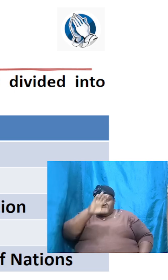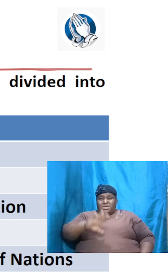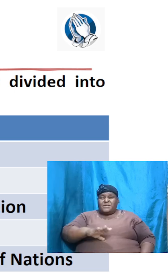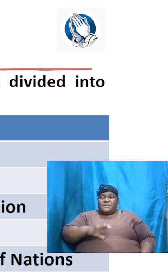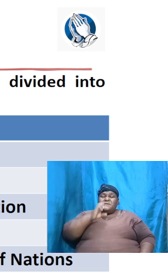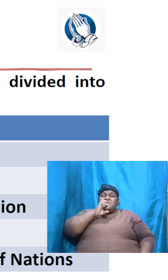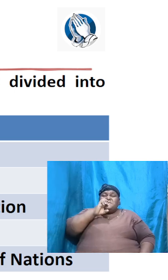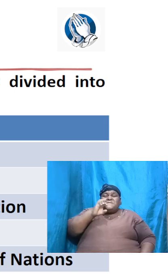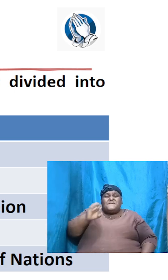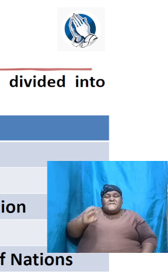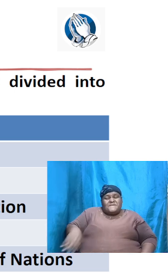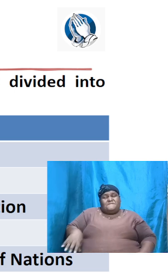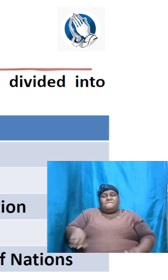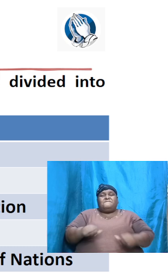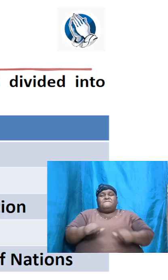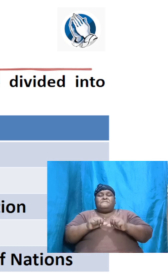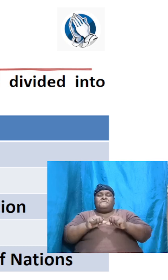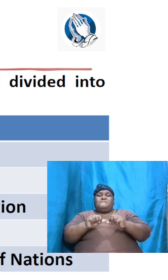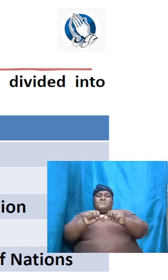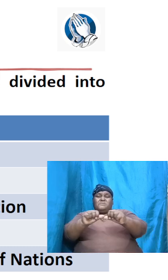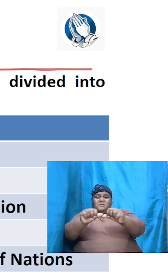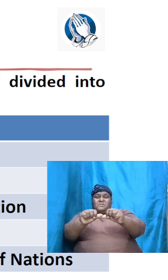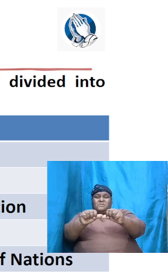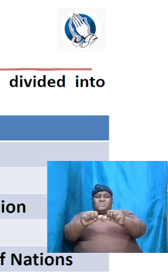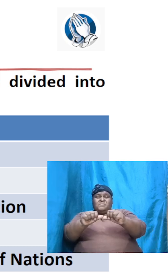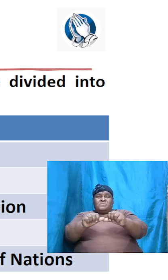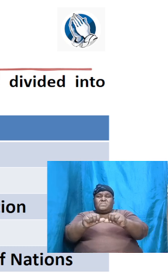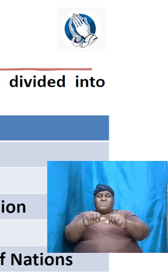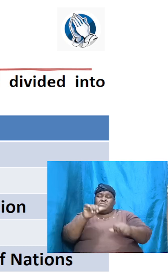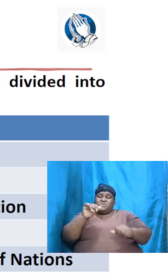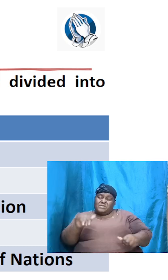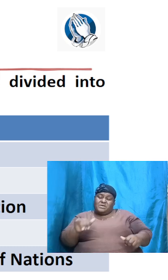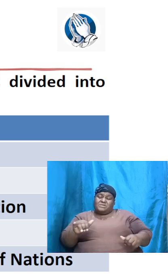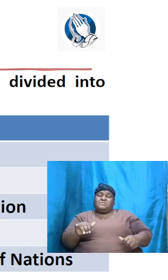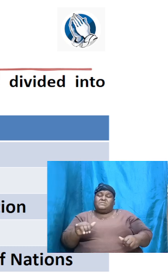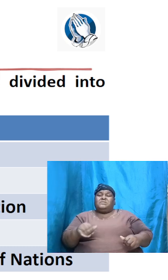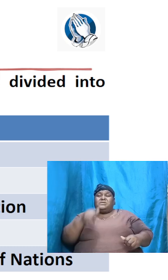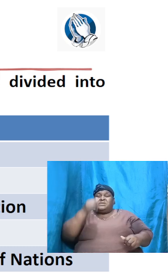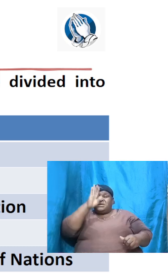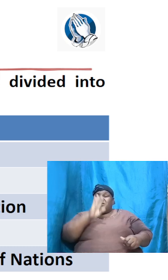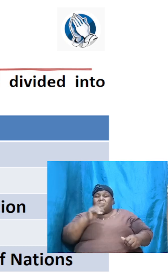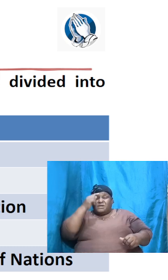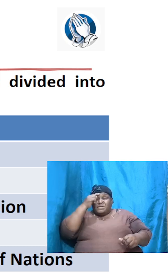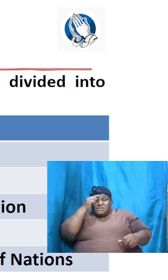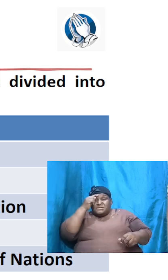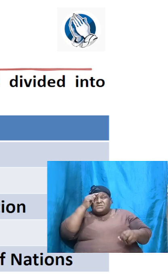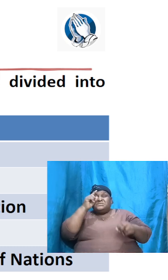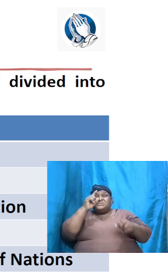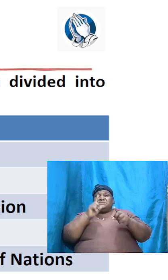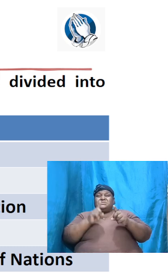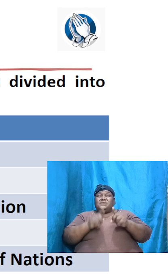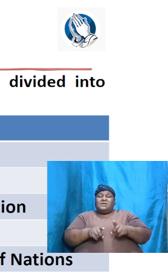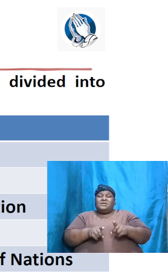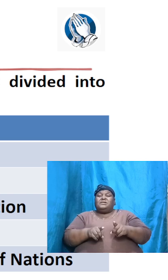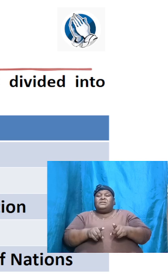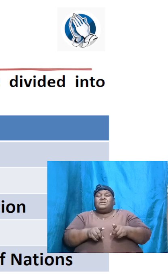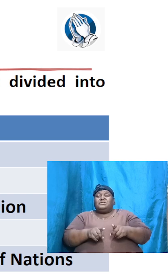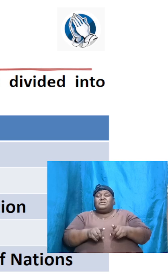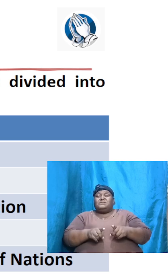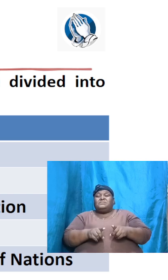evil continually. And to that extent, God decided that he was going to